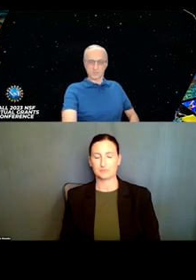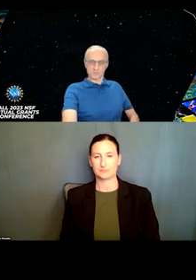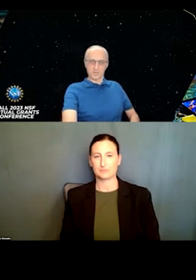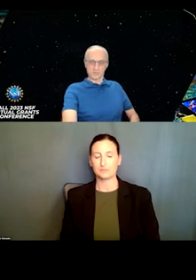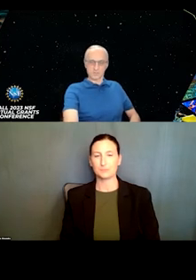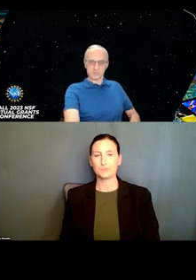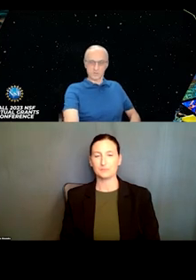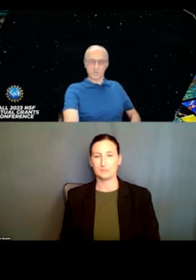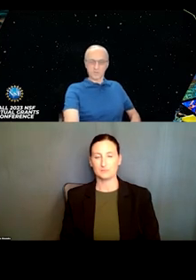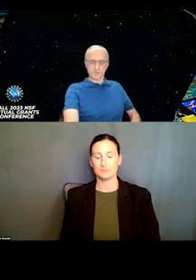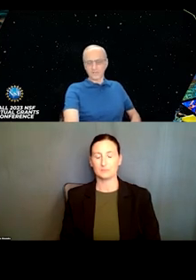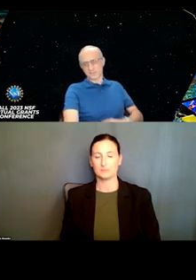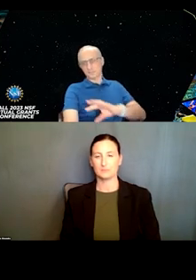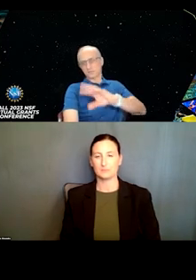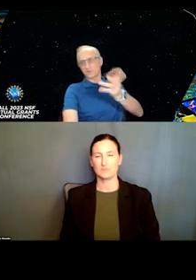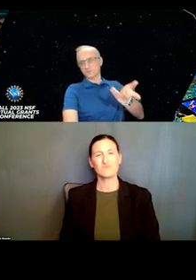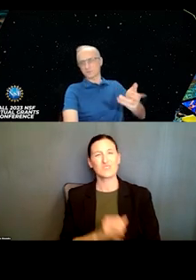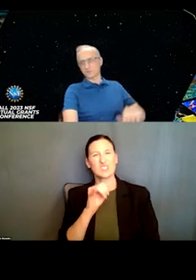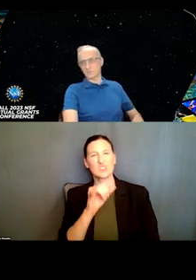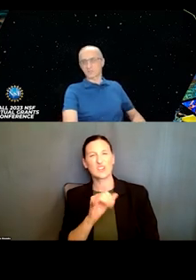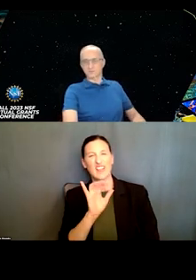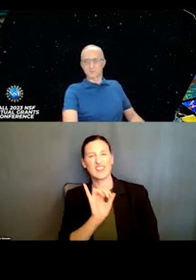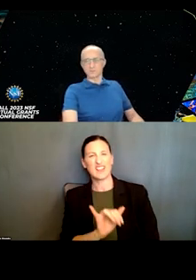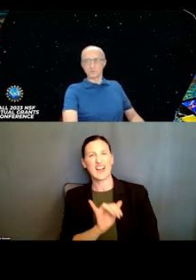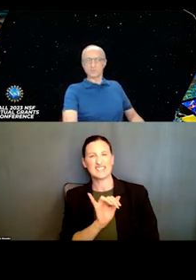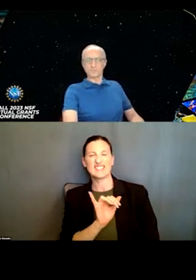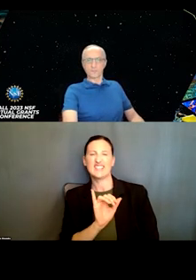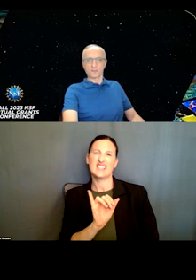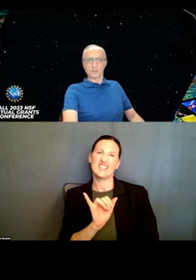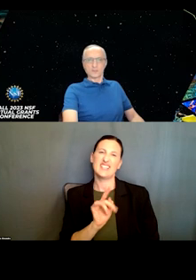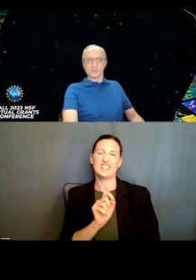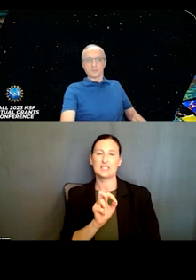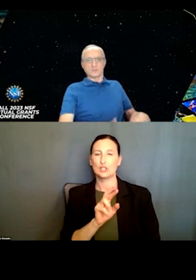computer interaction, and so on. So that's the interface with, with us, with the humans.